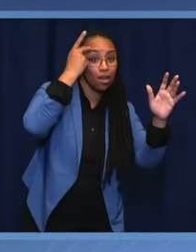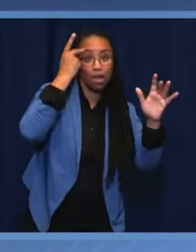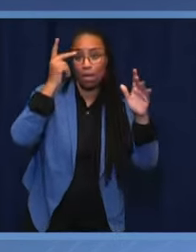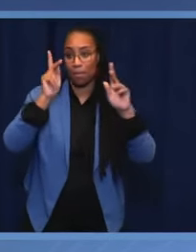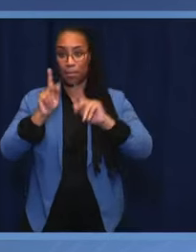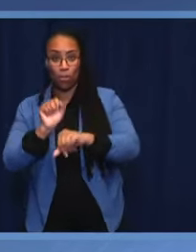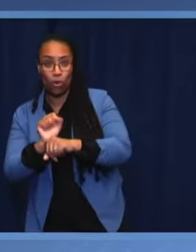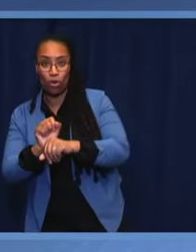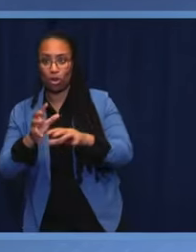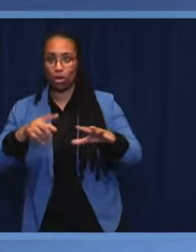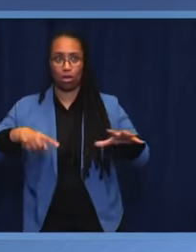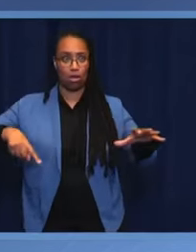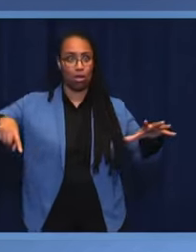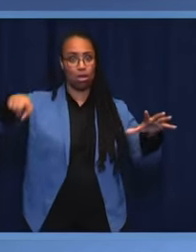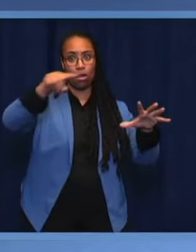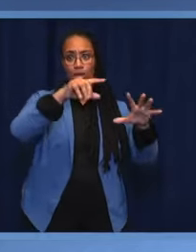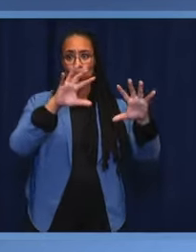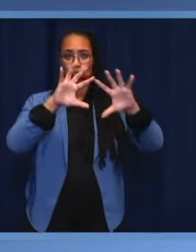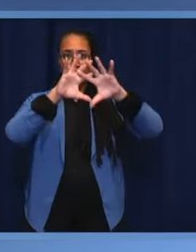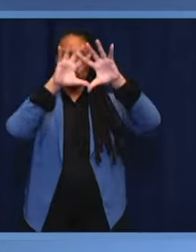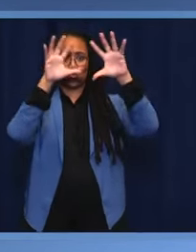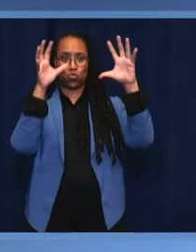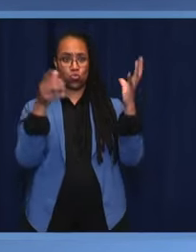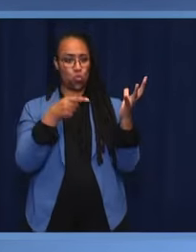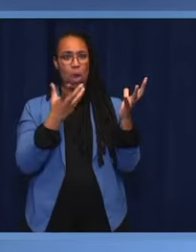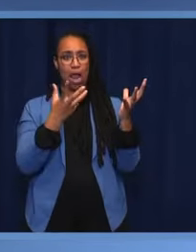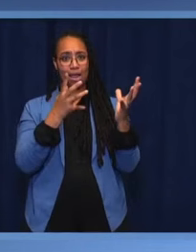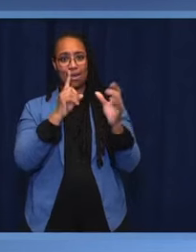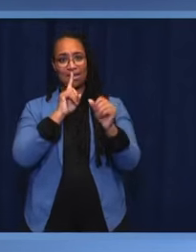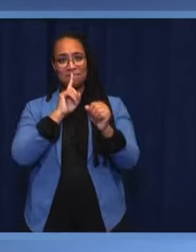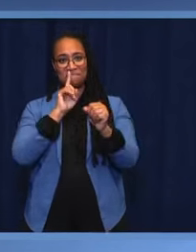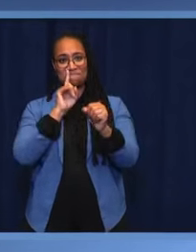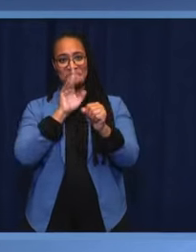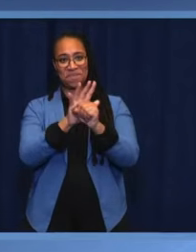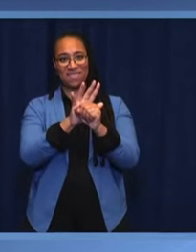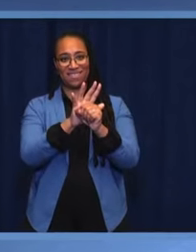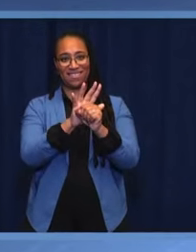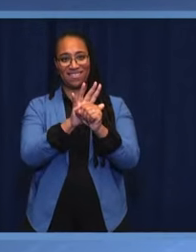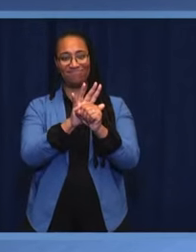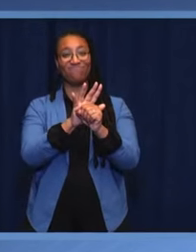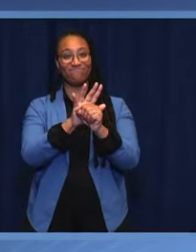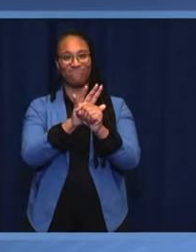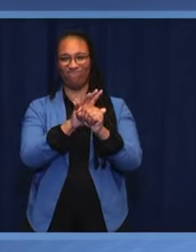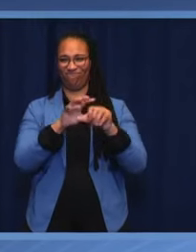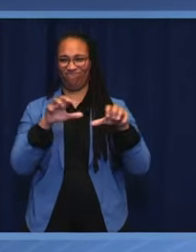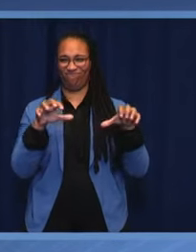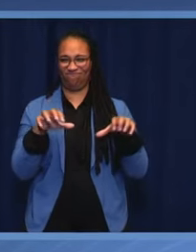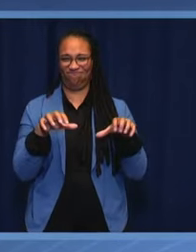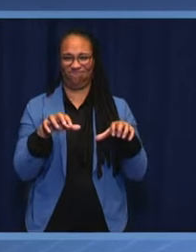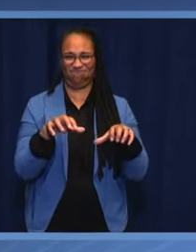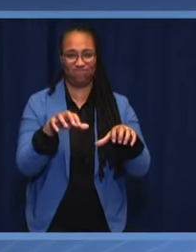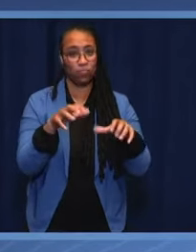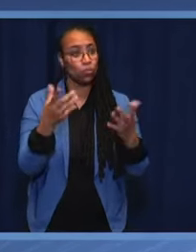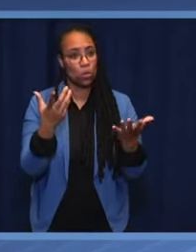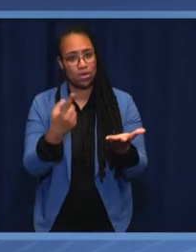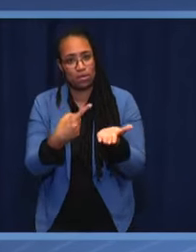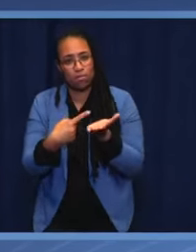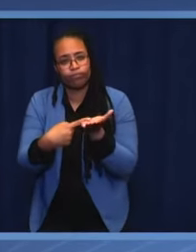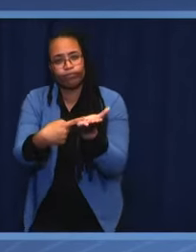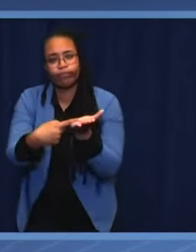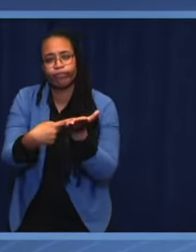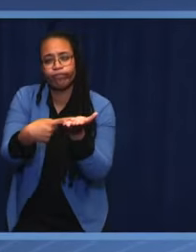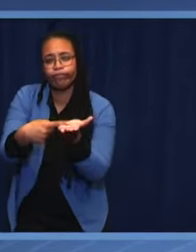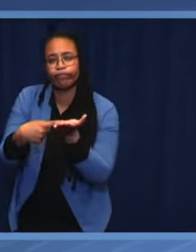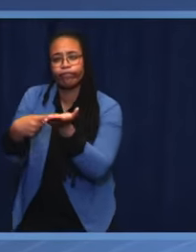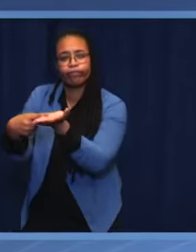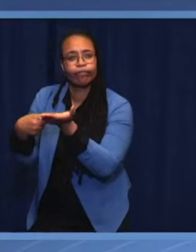who are committed to the real world, the philosophical and moral debate has been settled by experience. Democracy is the best